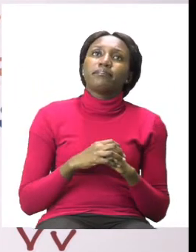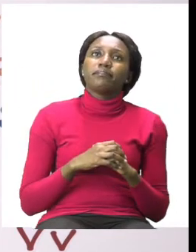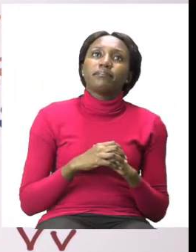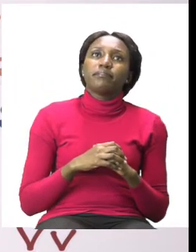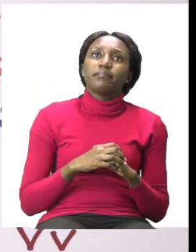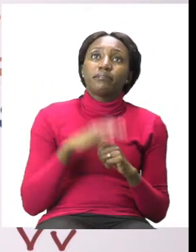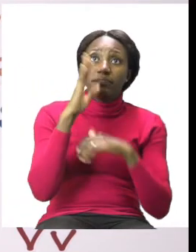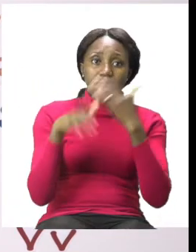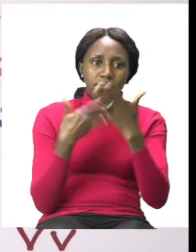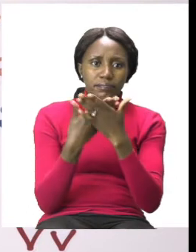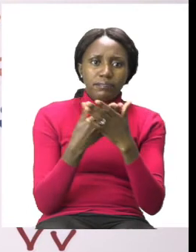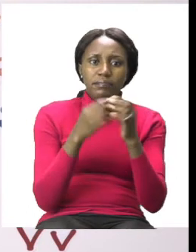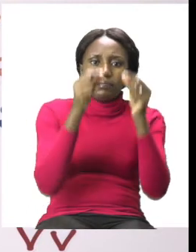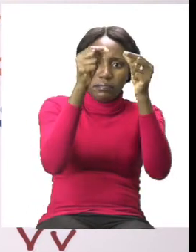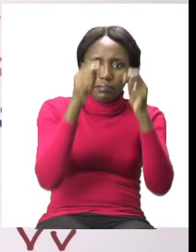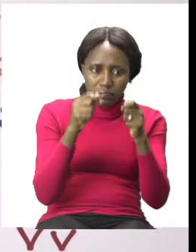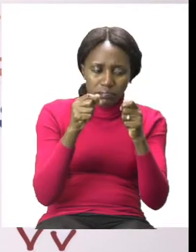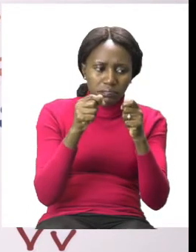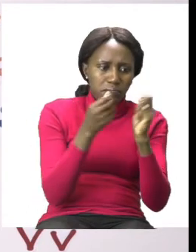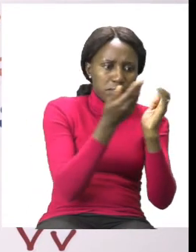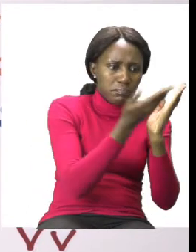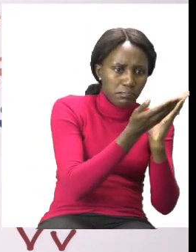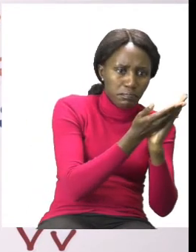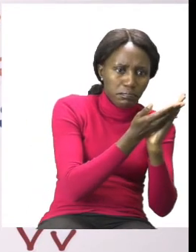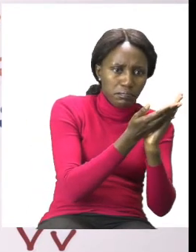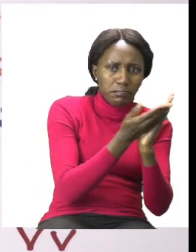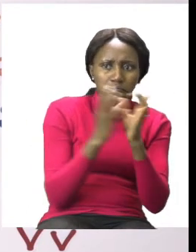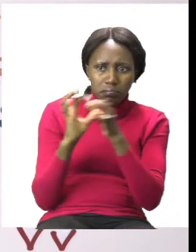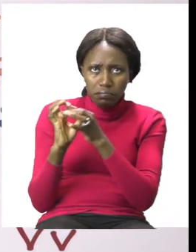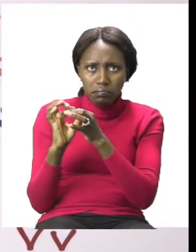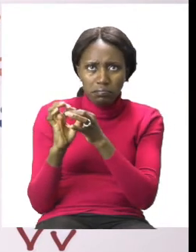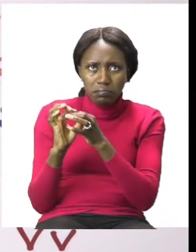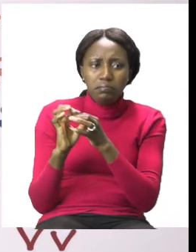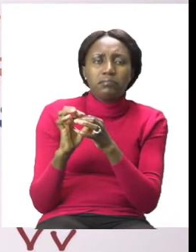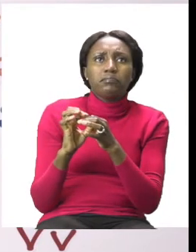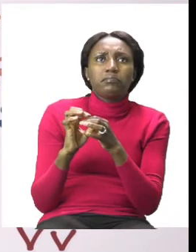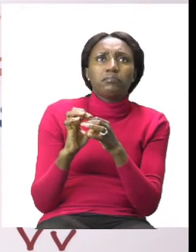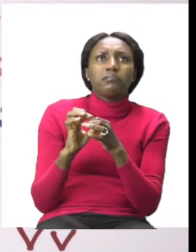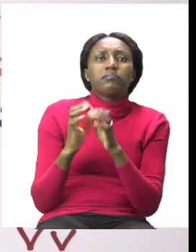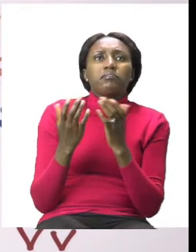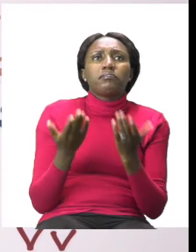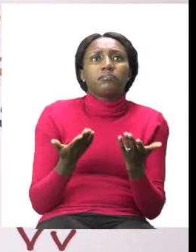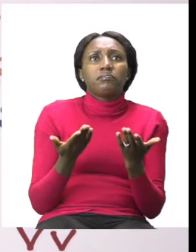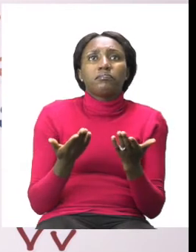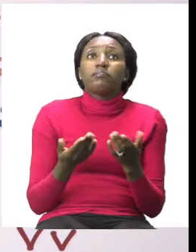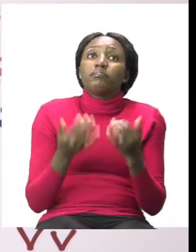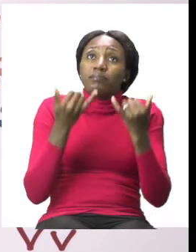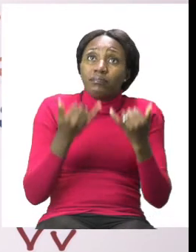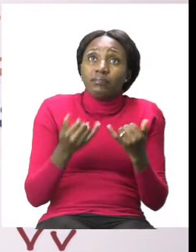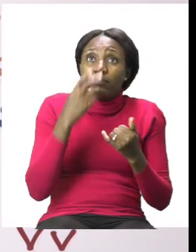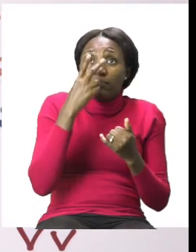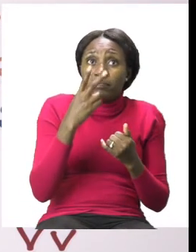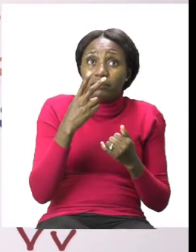school. The first picture that I cut out is of someone sleeping. Now they are